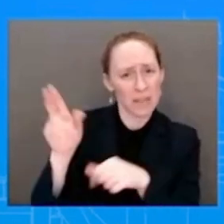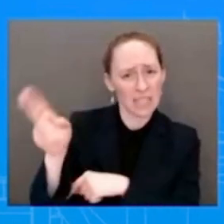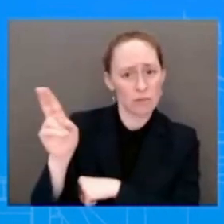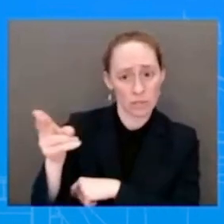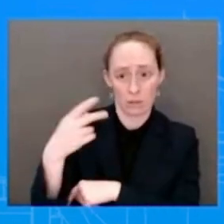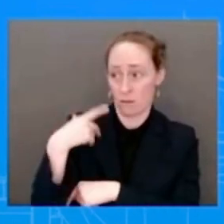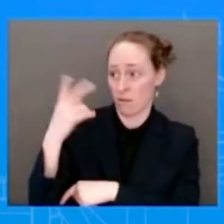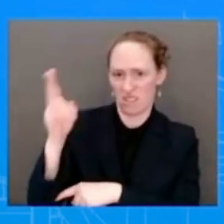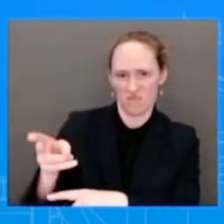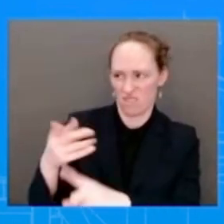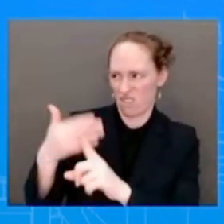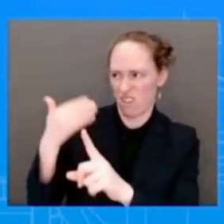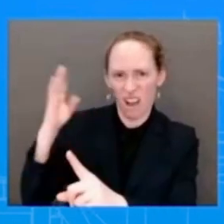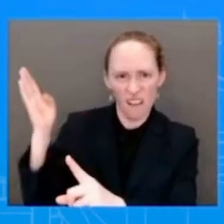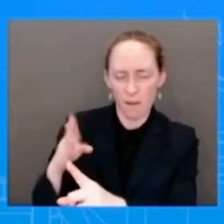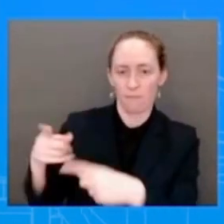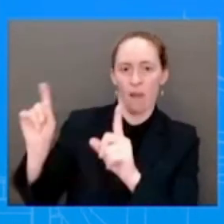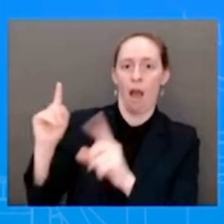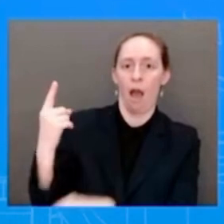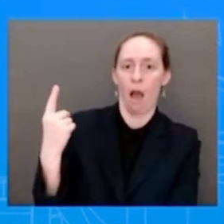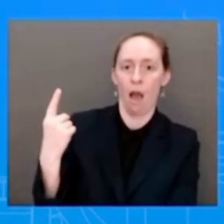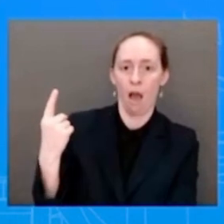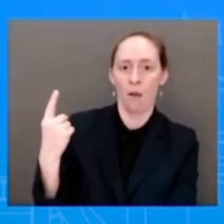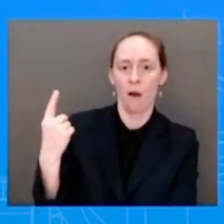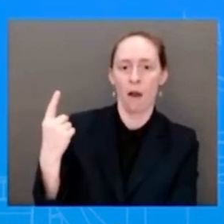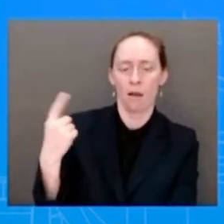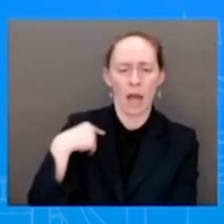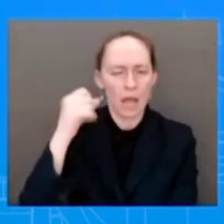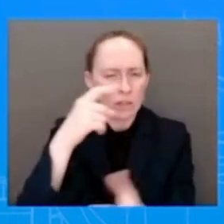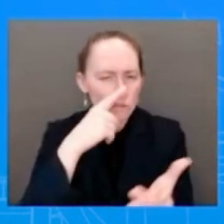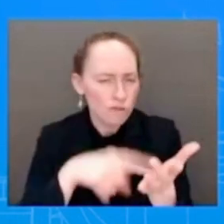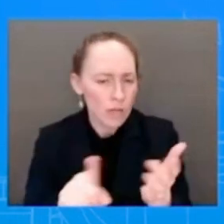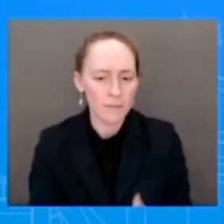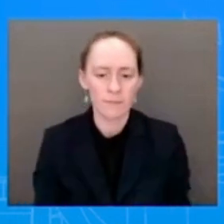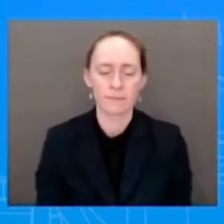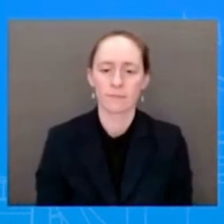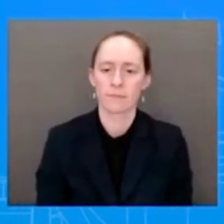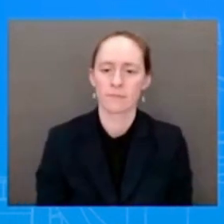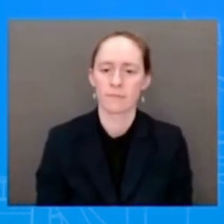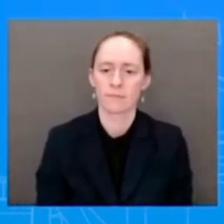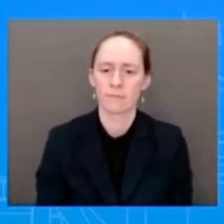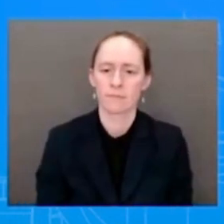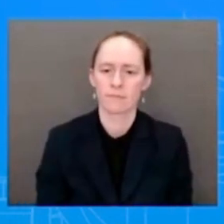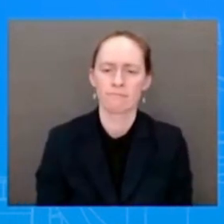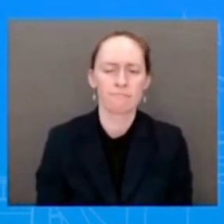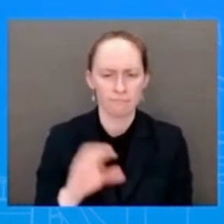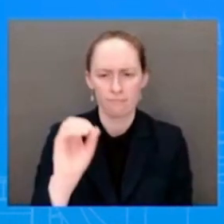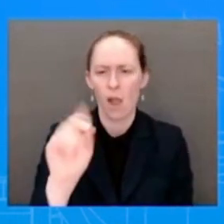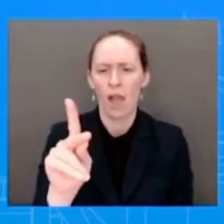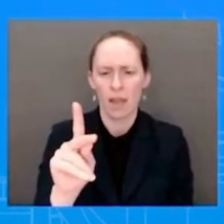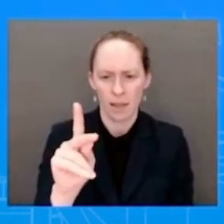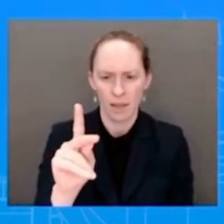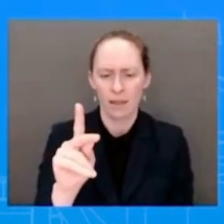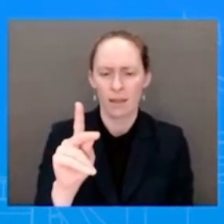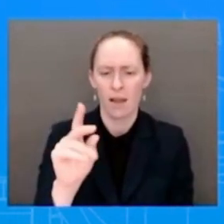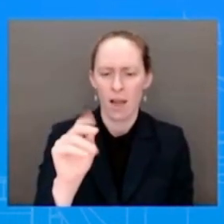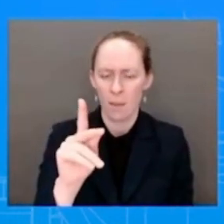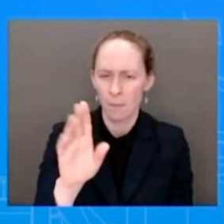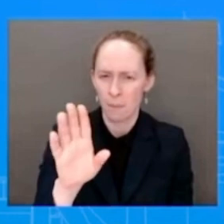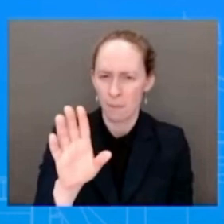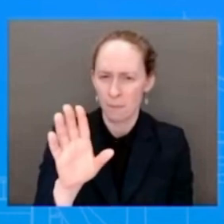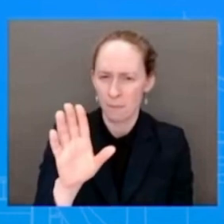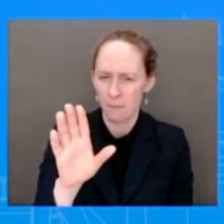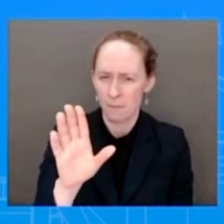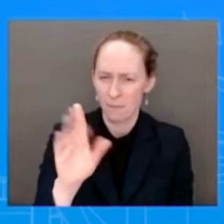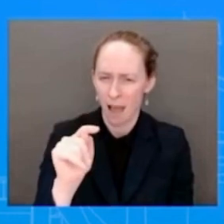But I can go back and talk to the Is it that we don't know how far we are in terms of building or is